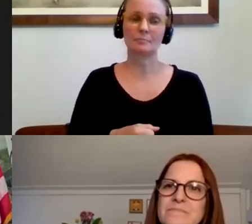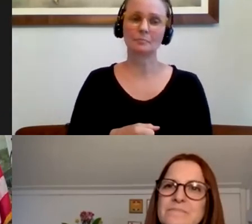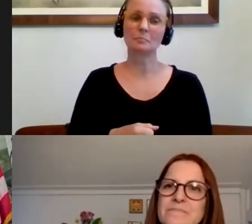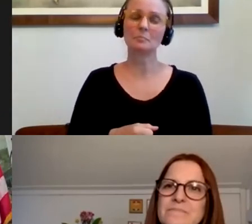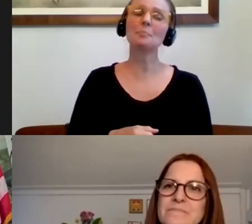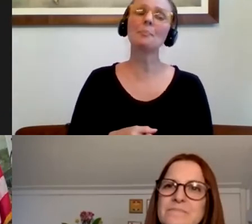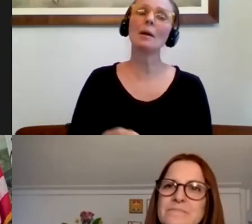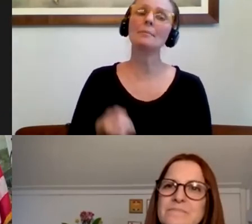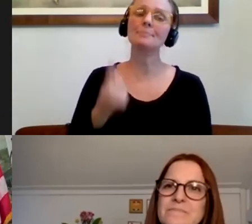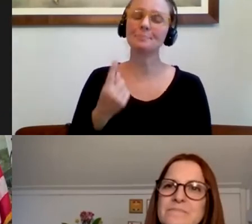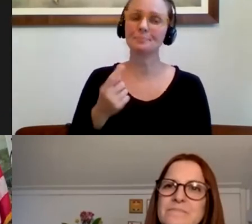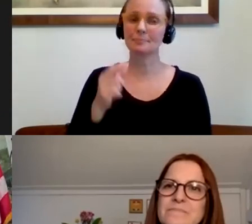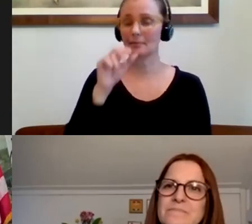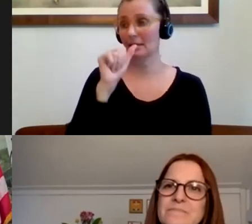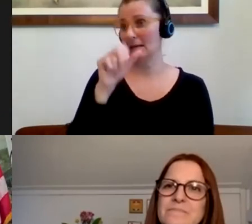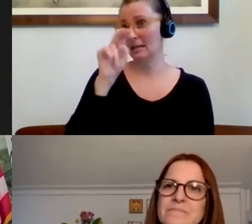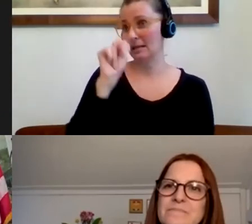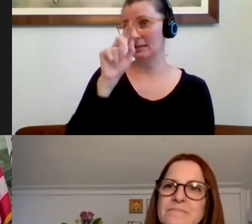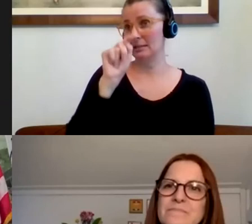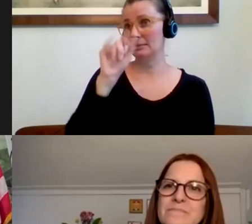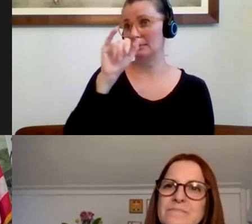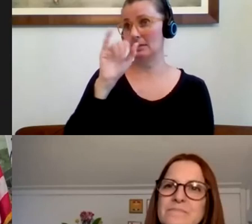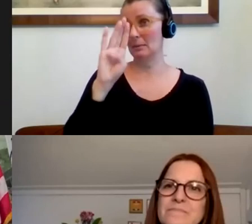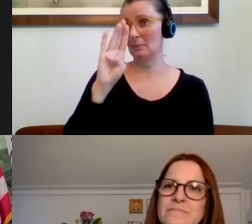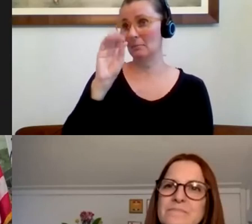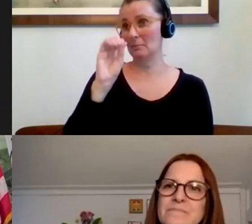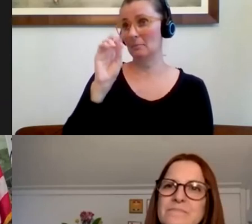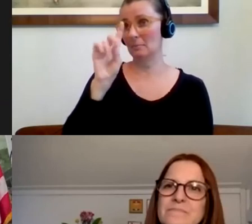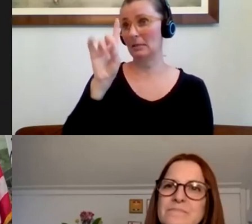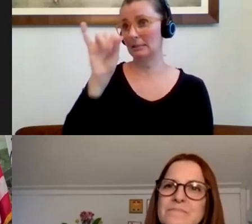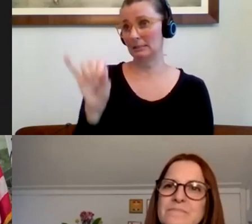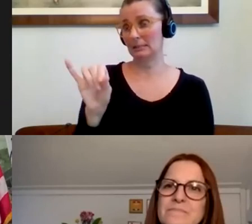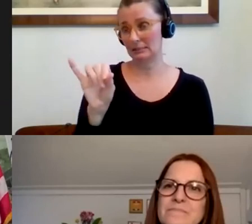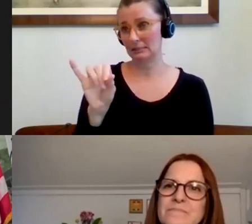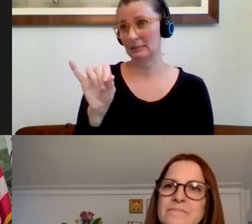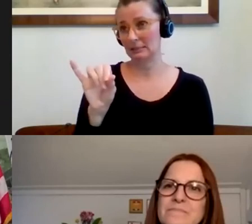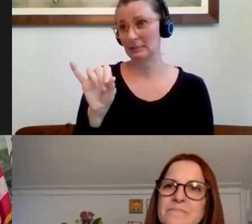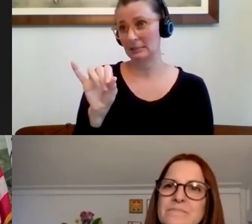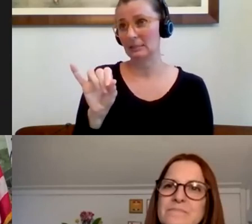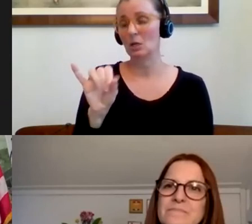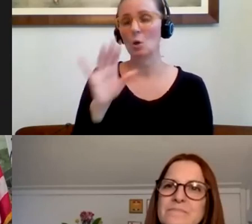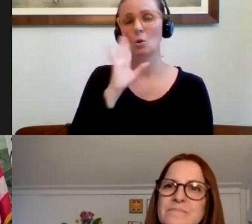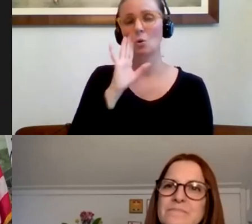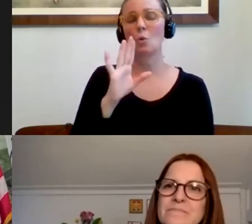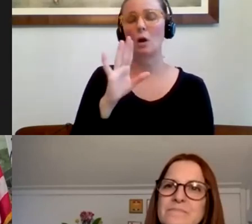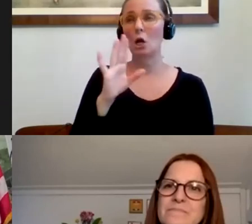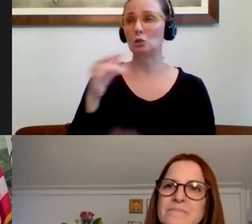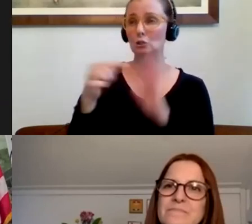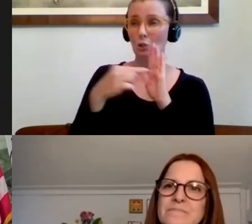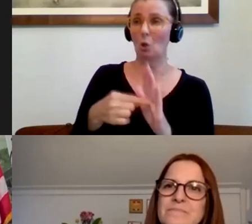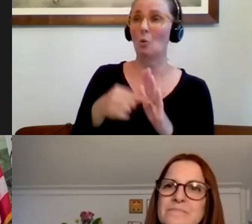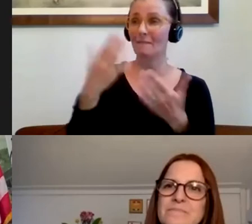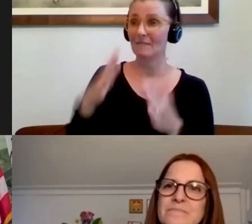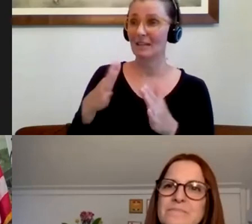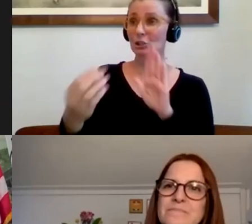test or the serology test determines whether or not you've been exposed to the virus. Now, the one thing about it,